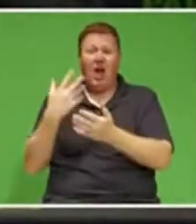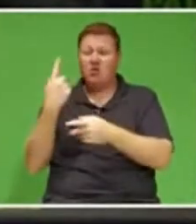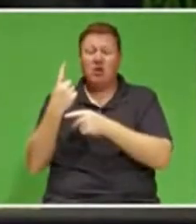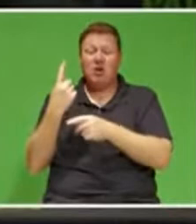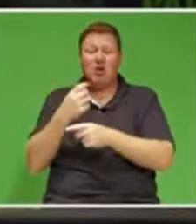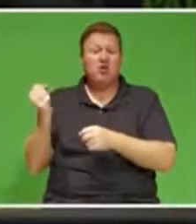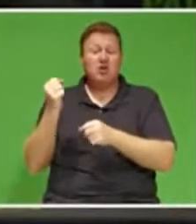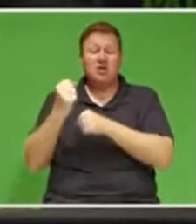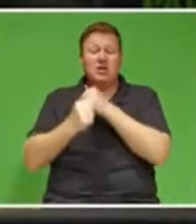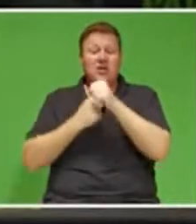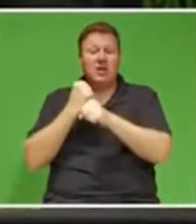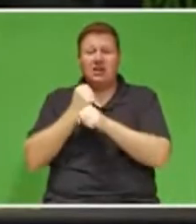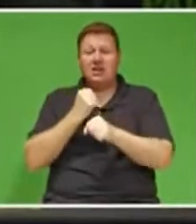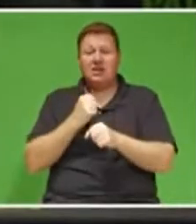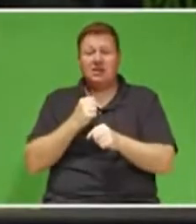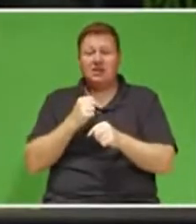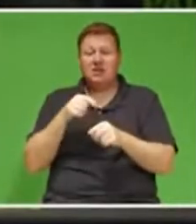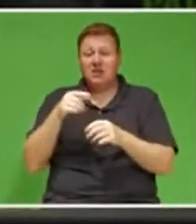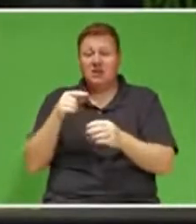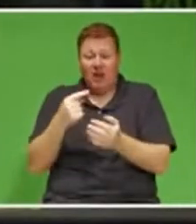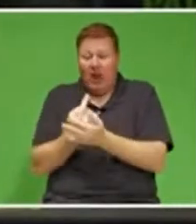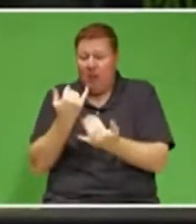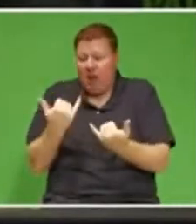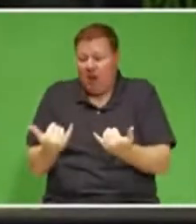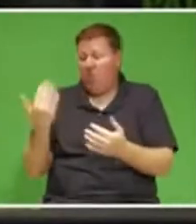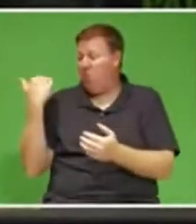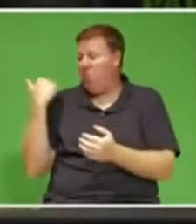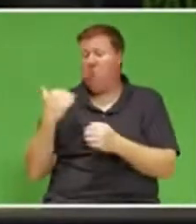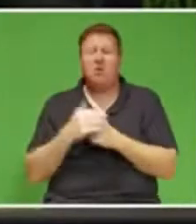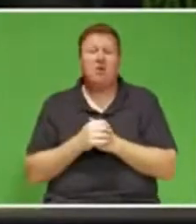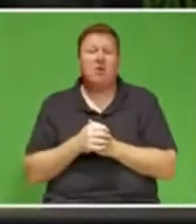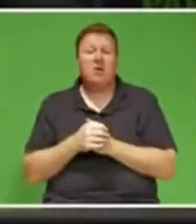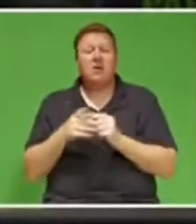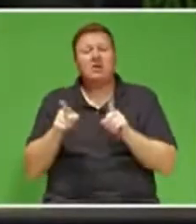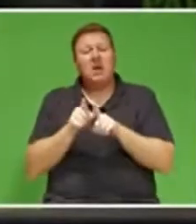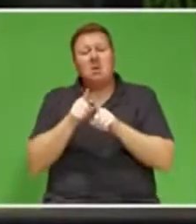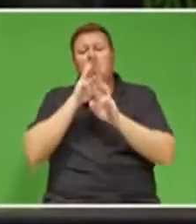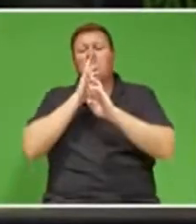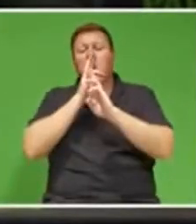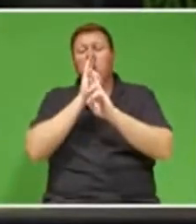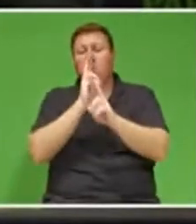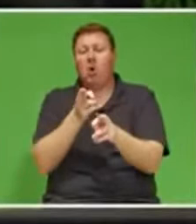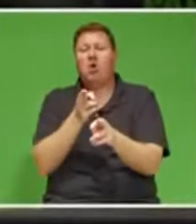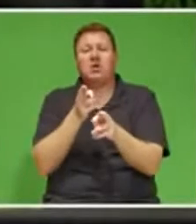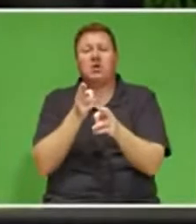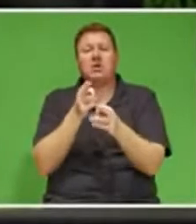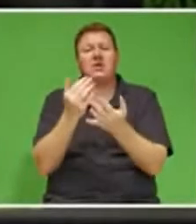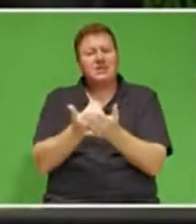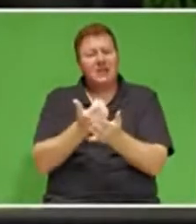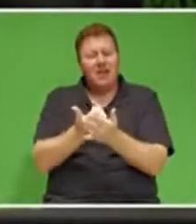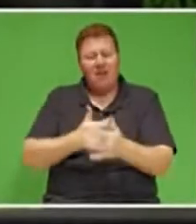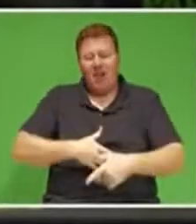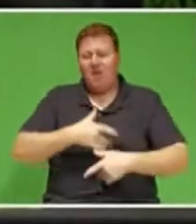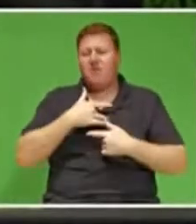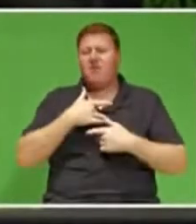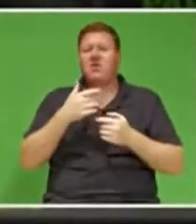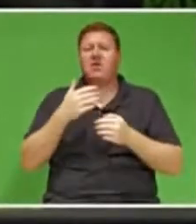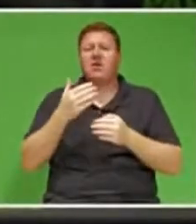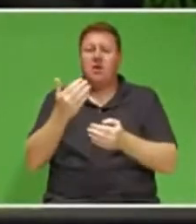an unprecedented response to save lives and to protect livelihoods.